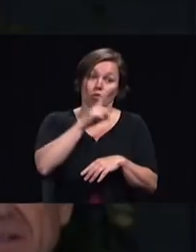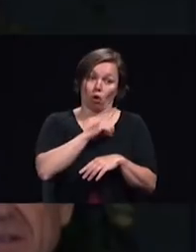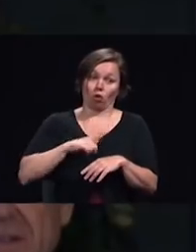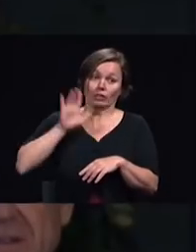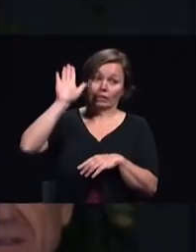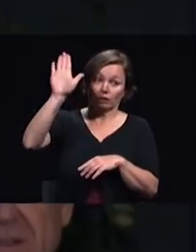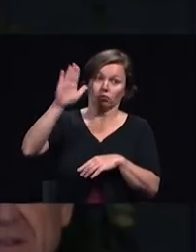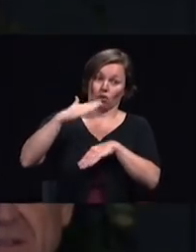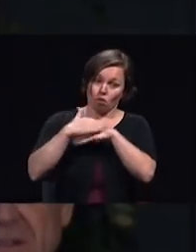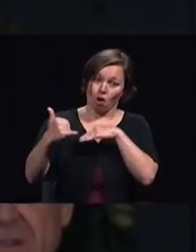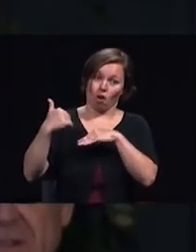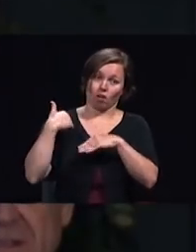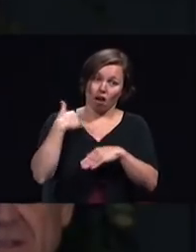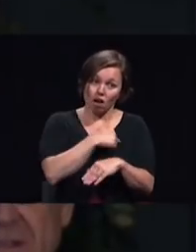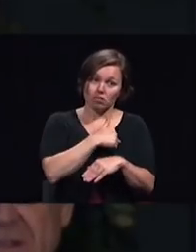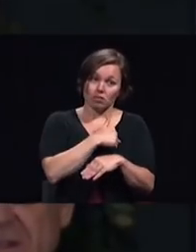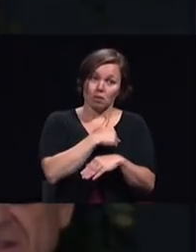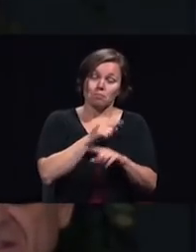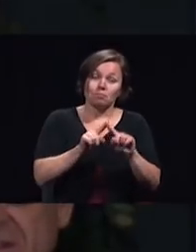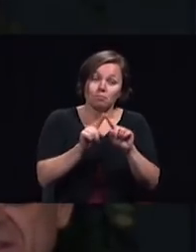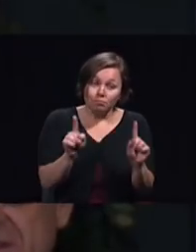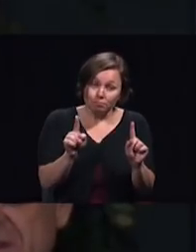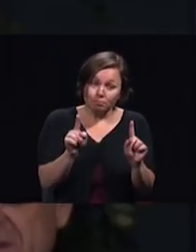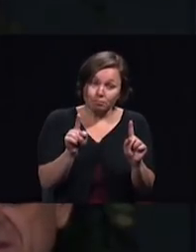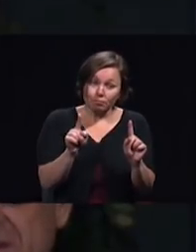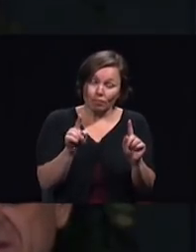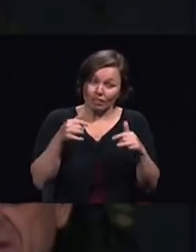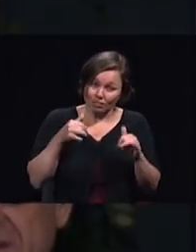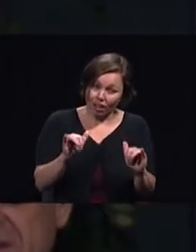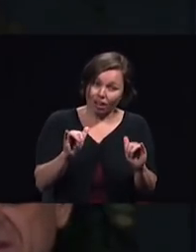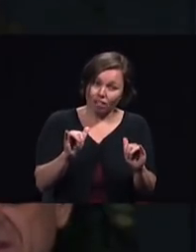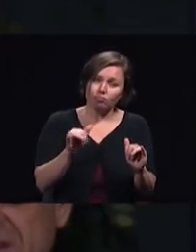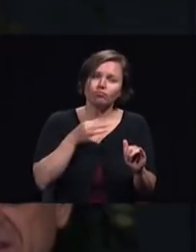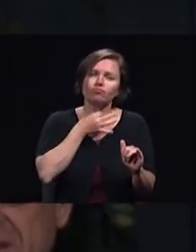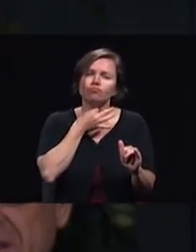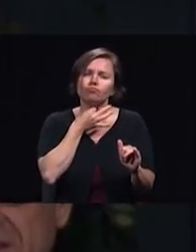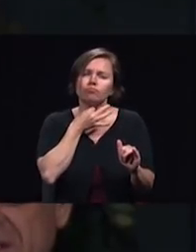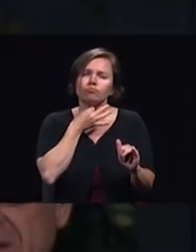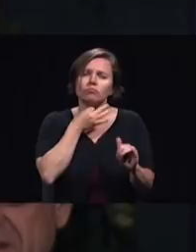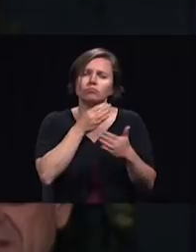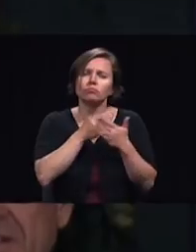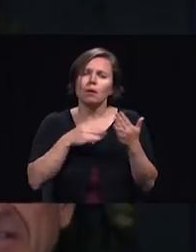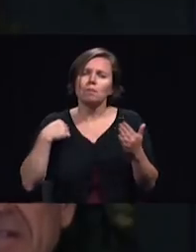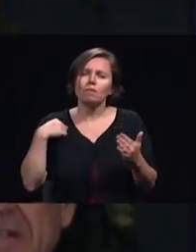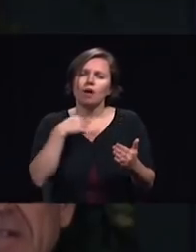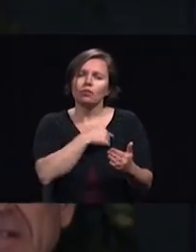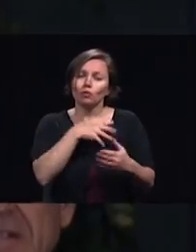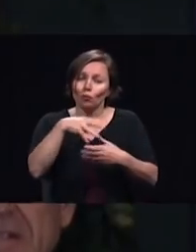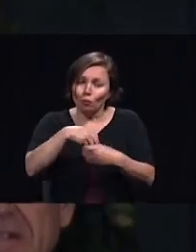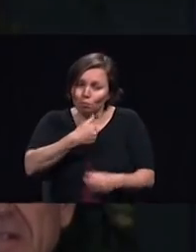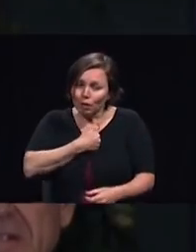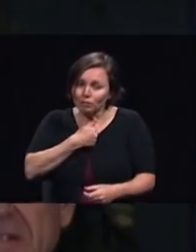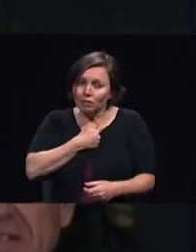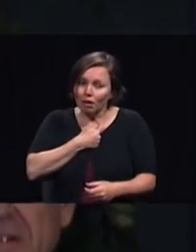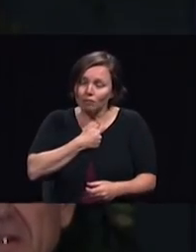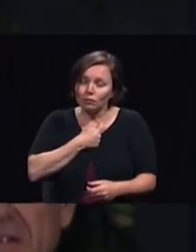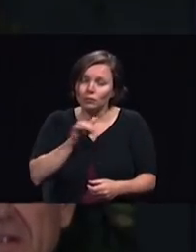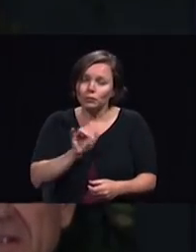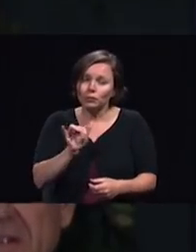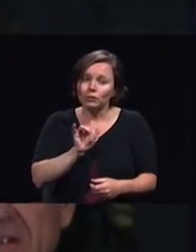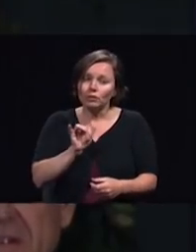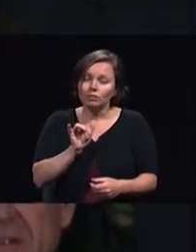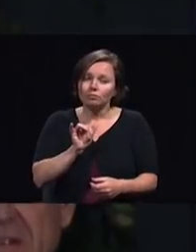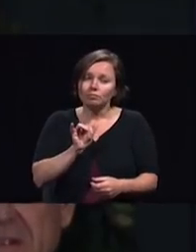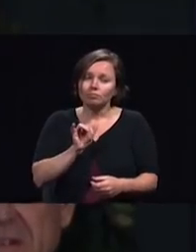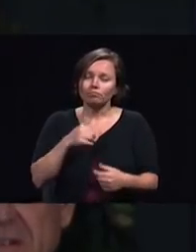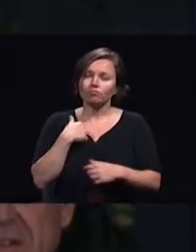are there some of us and I have to include myself who have sailed for